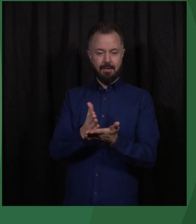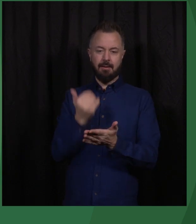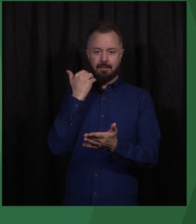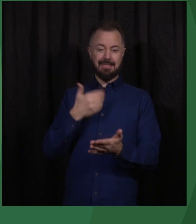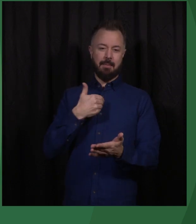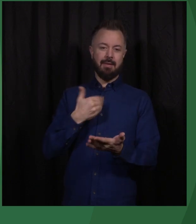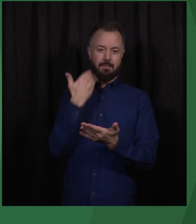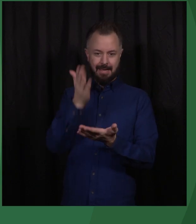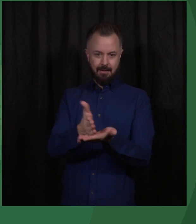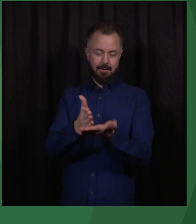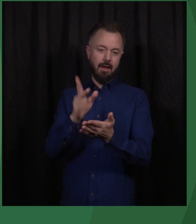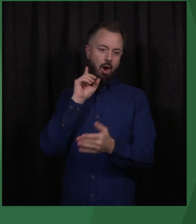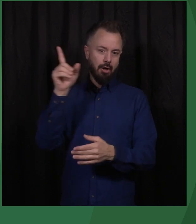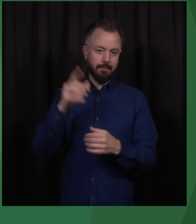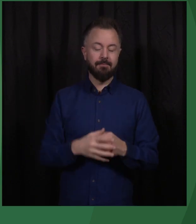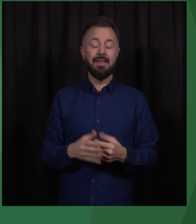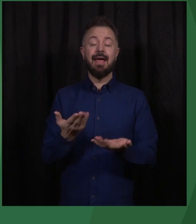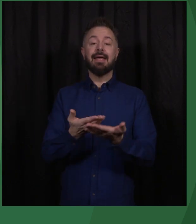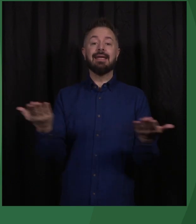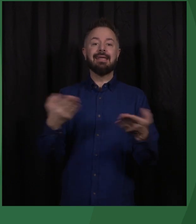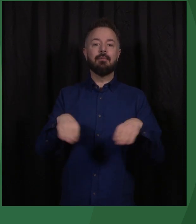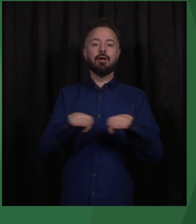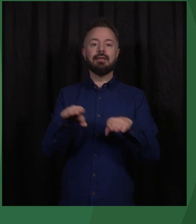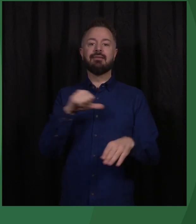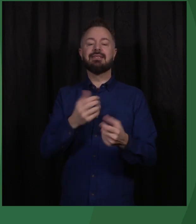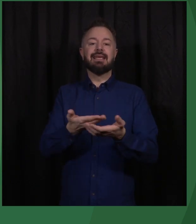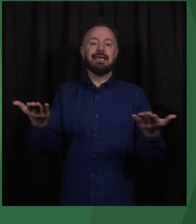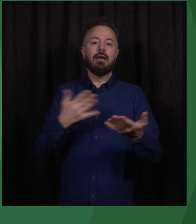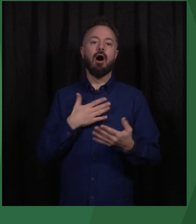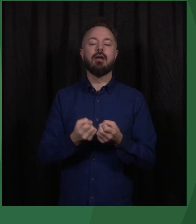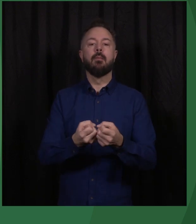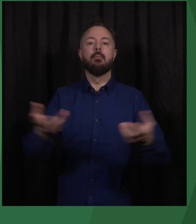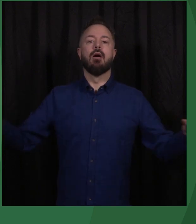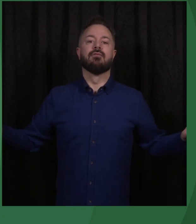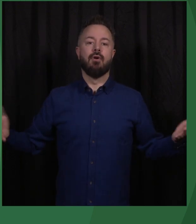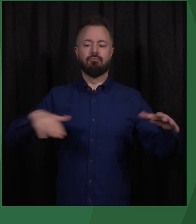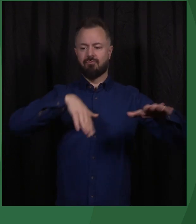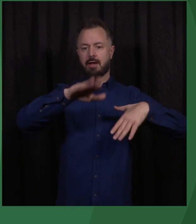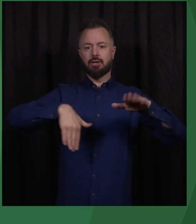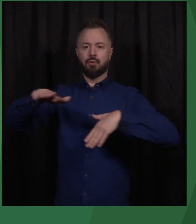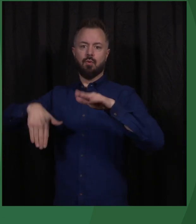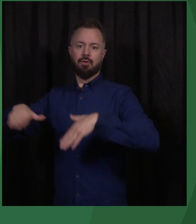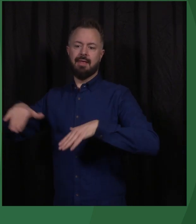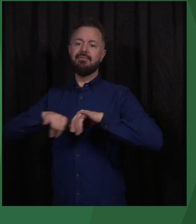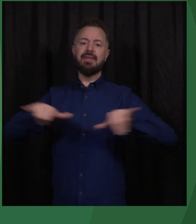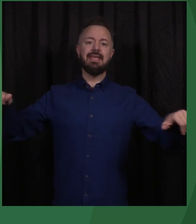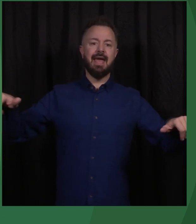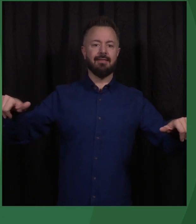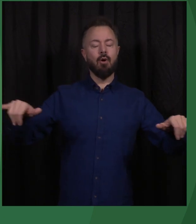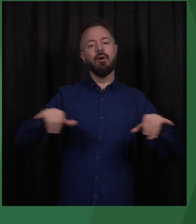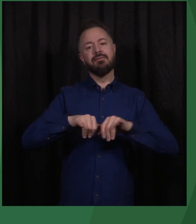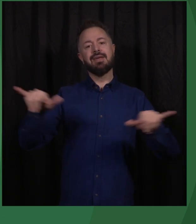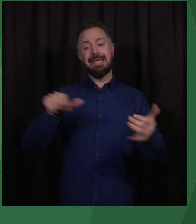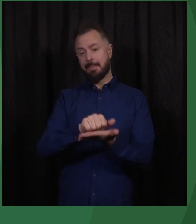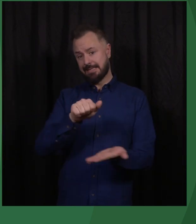no democracy without a diverse and vibrant civil society, freedom of assembly, and a free press.